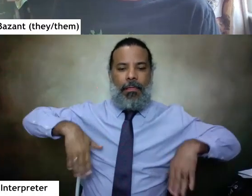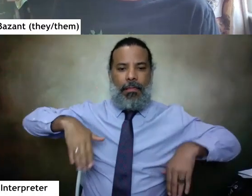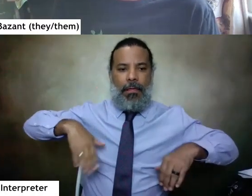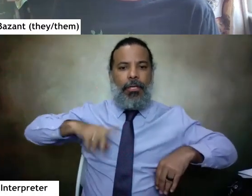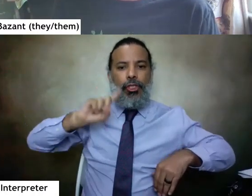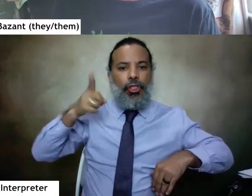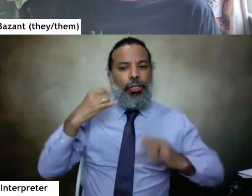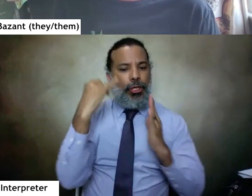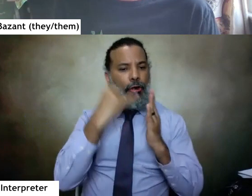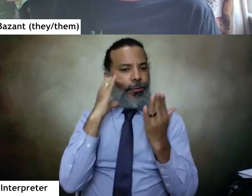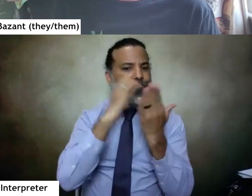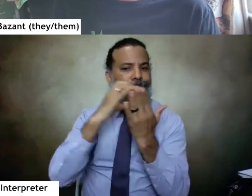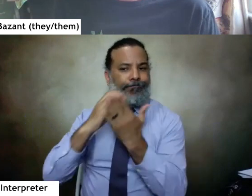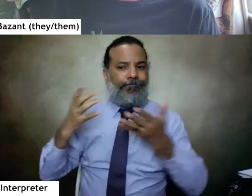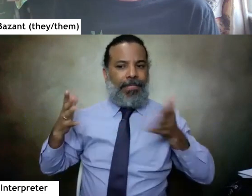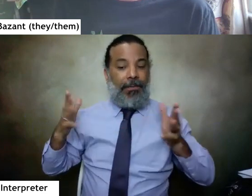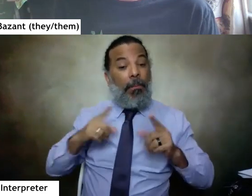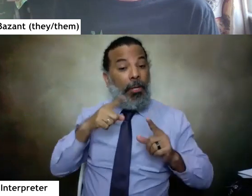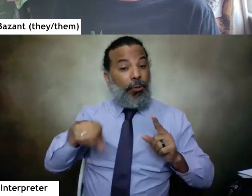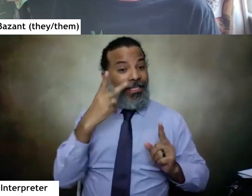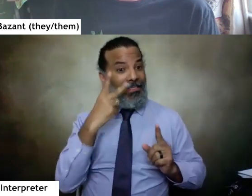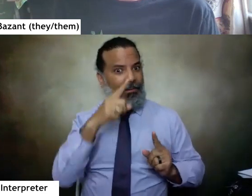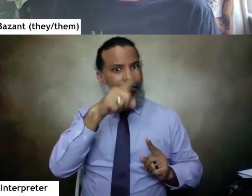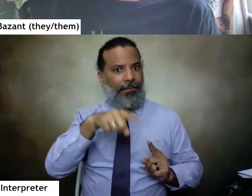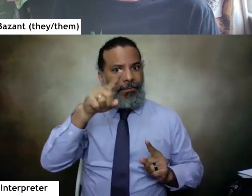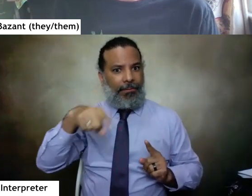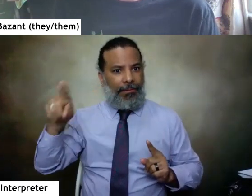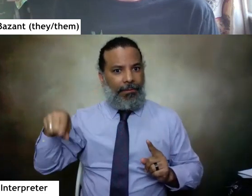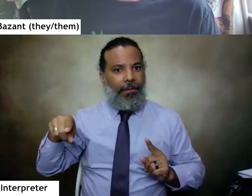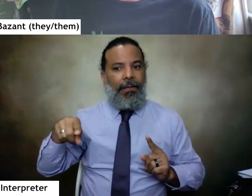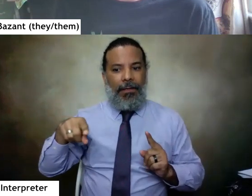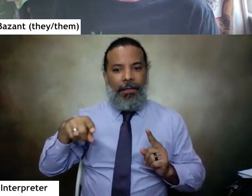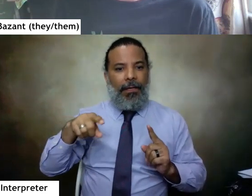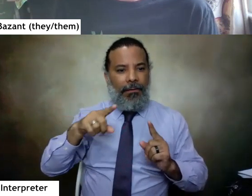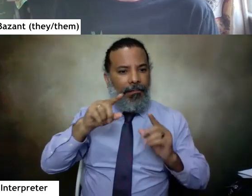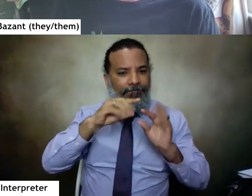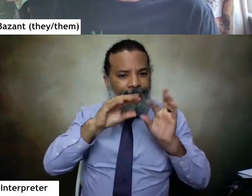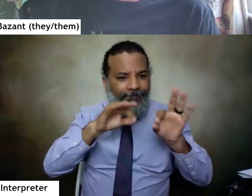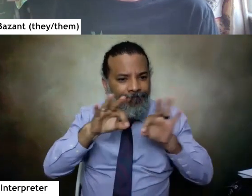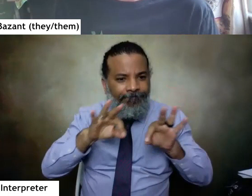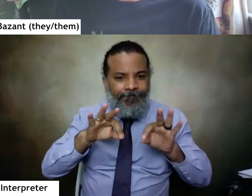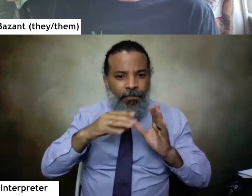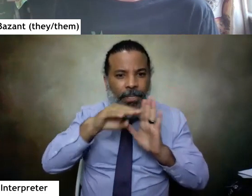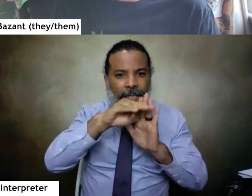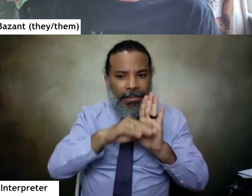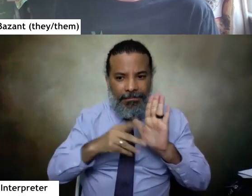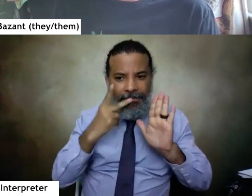artwork, but you can see still the events of the sit-in here and